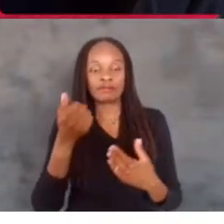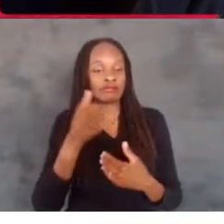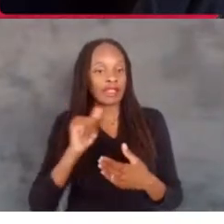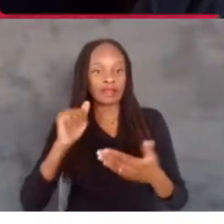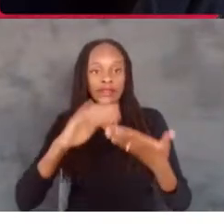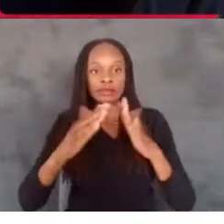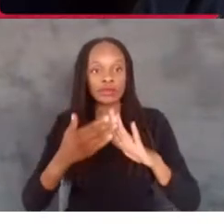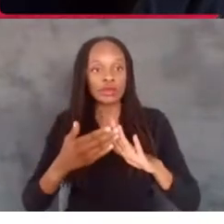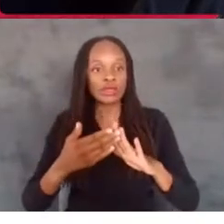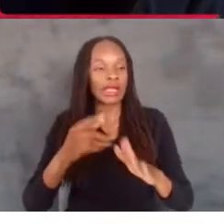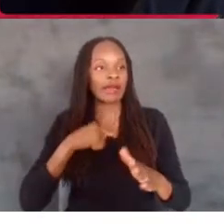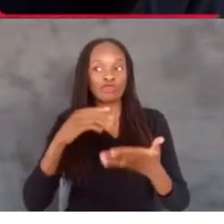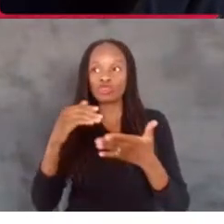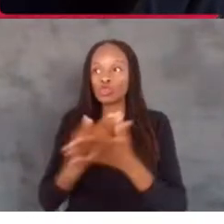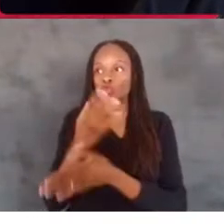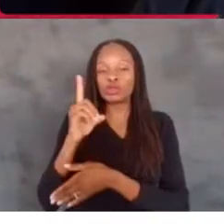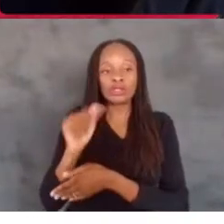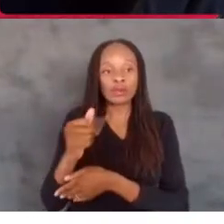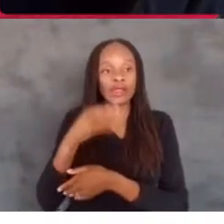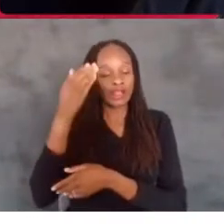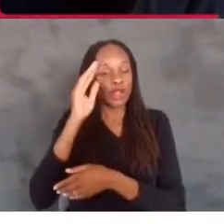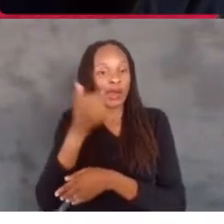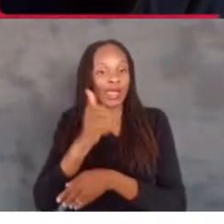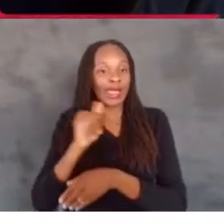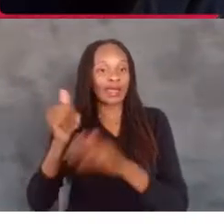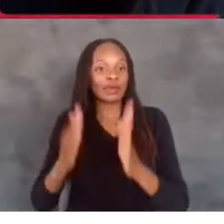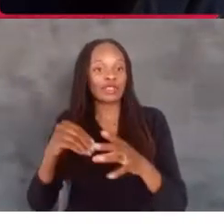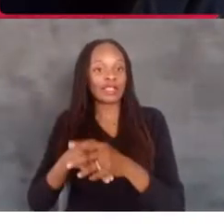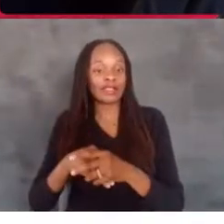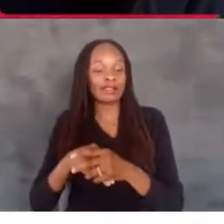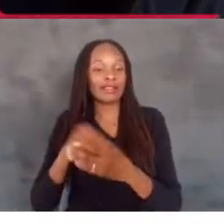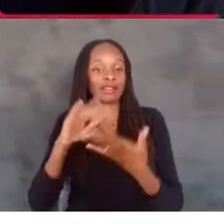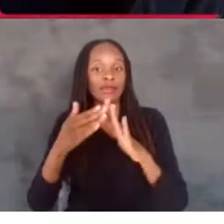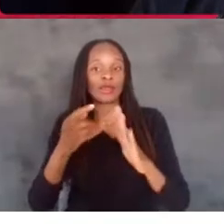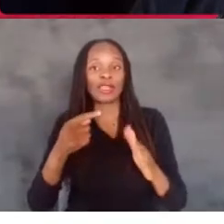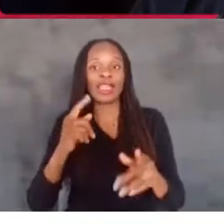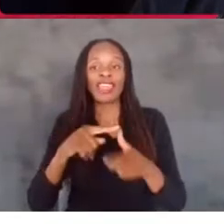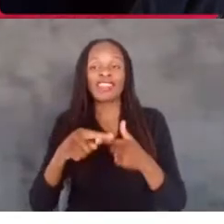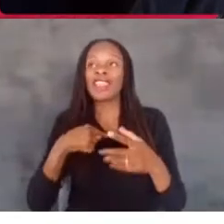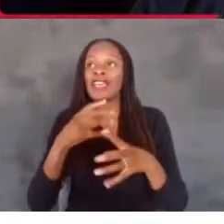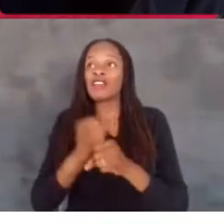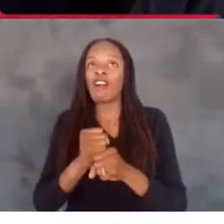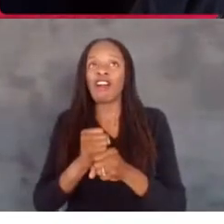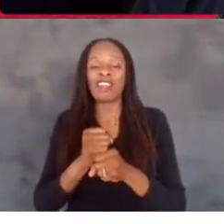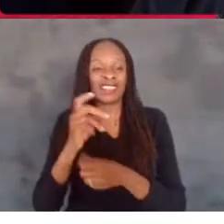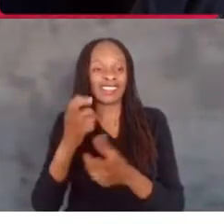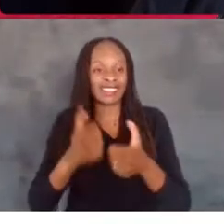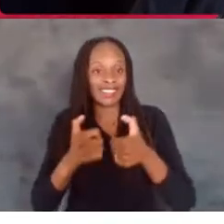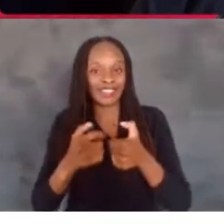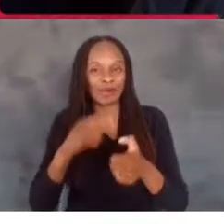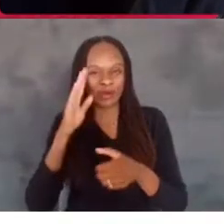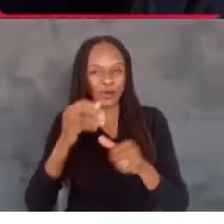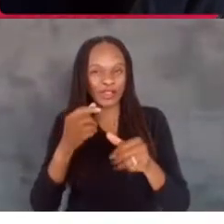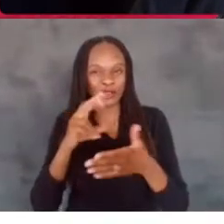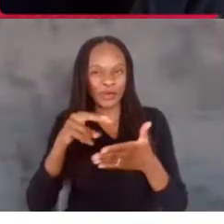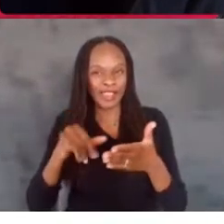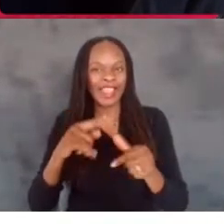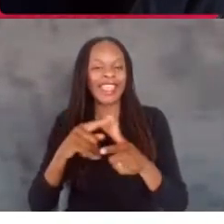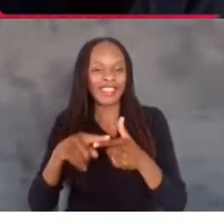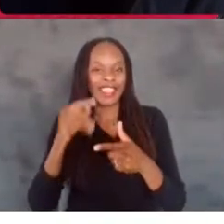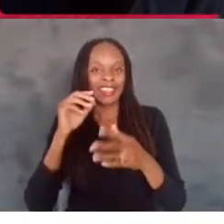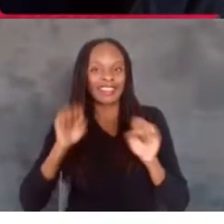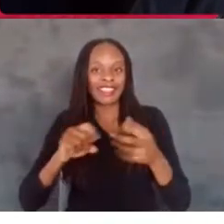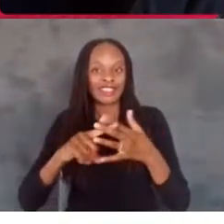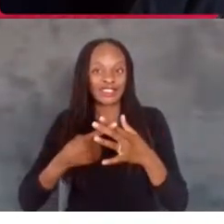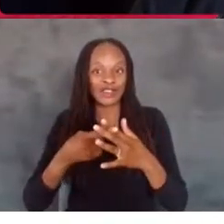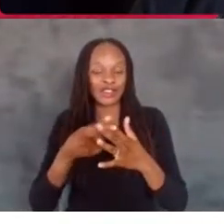I didn't know anyone in the community. And then I got a random text, which I still have. And I'm just going to read you this. And then we can go into the film. Because I had